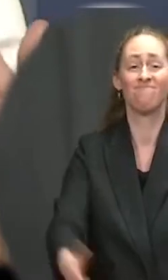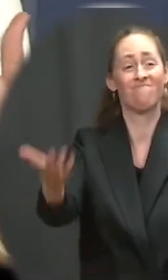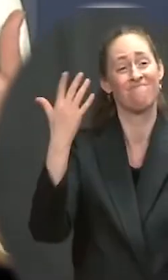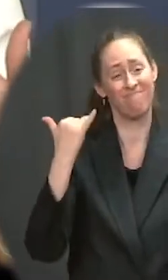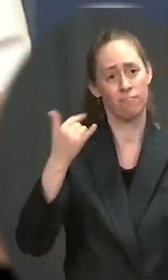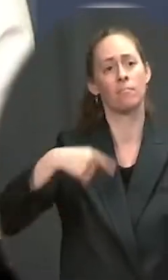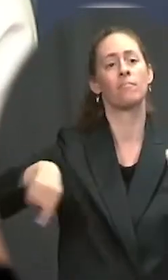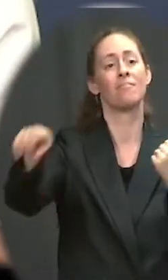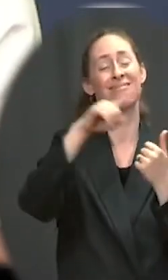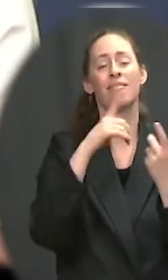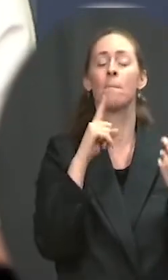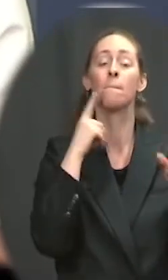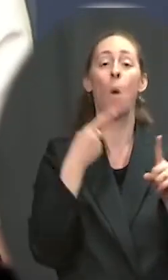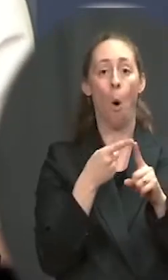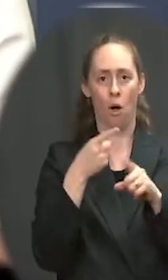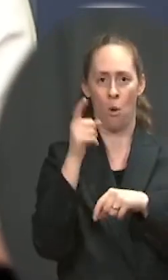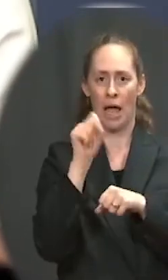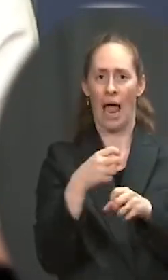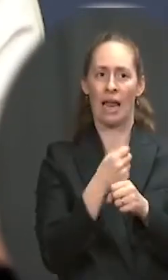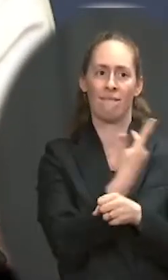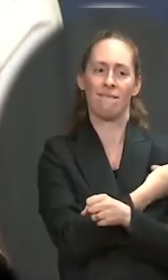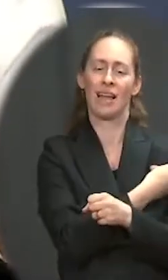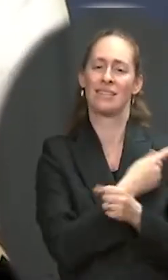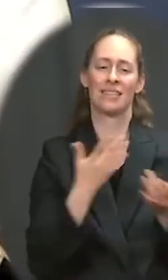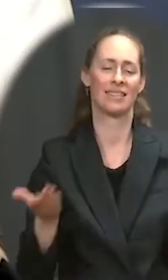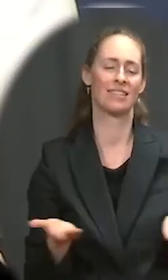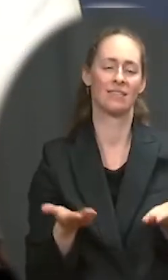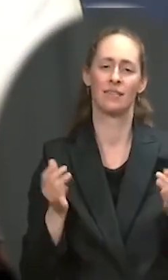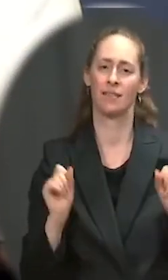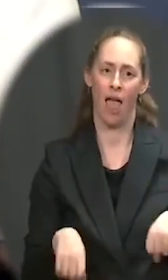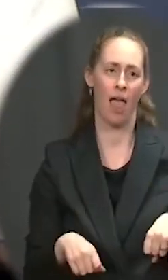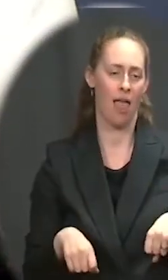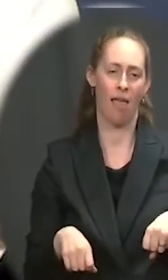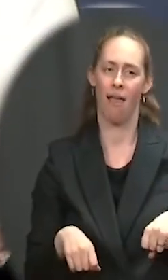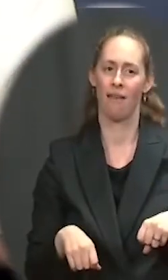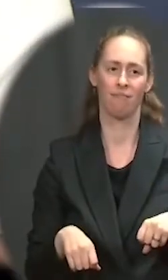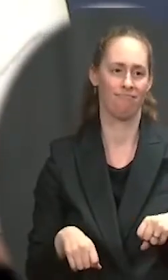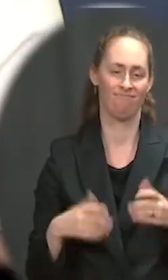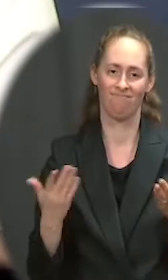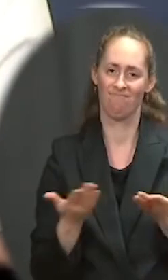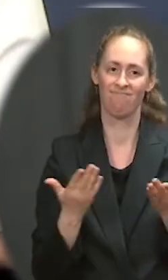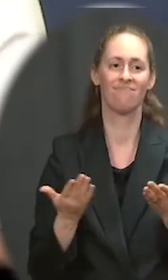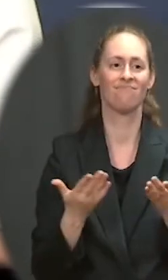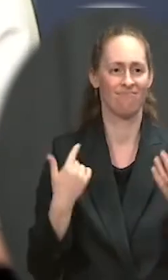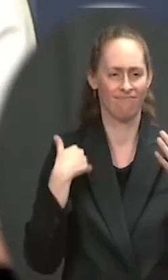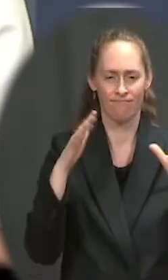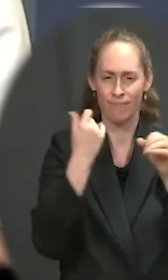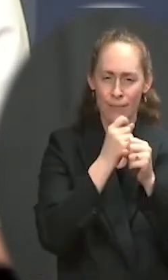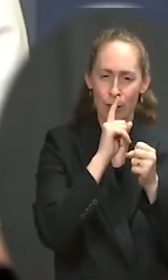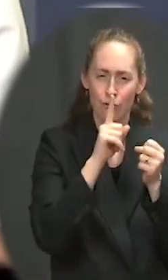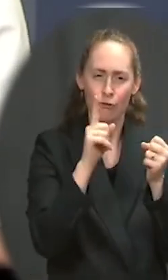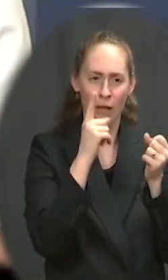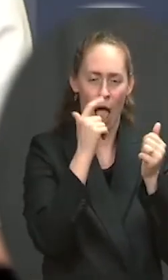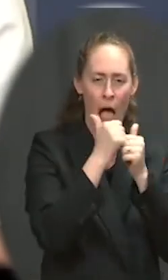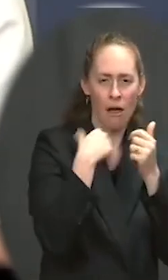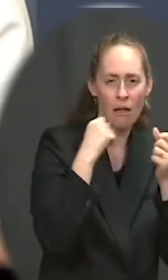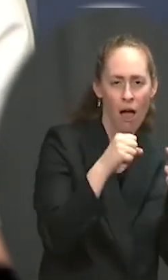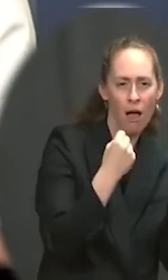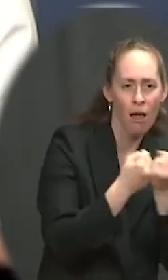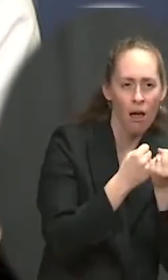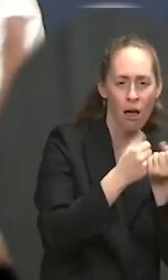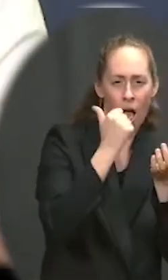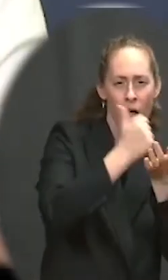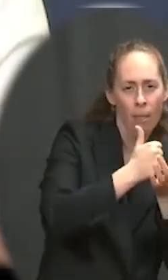are — and we, as we've noted here, have taken a range of steps to ensure we are meeting people where they are, getting these vaccine doses out to